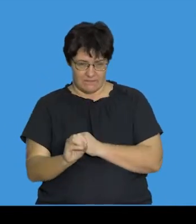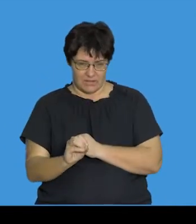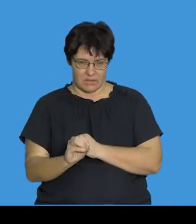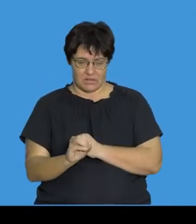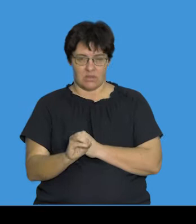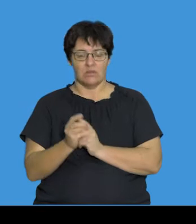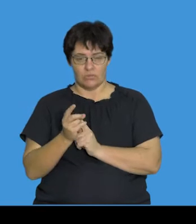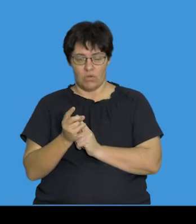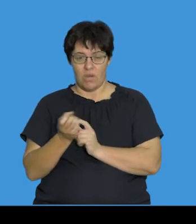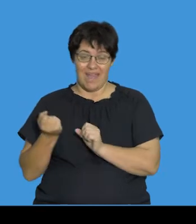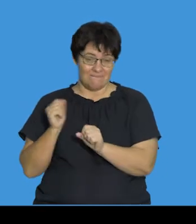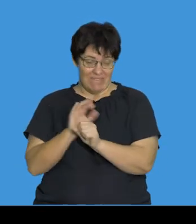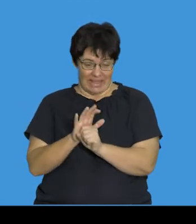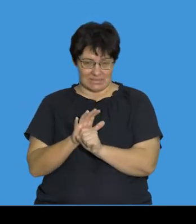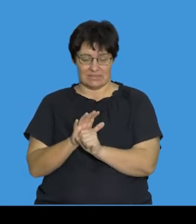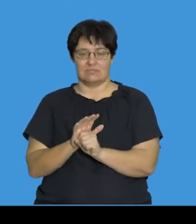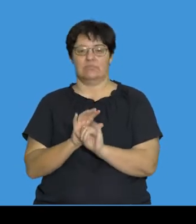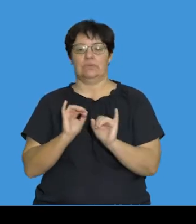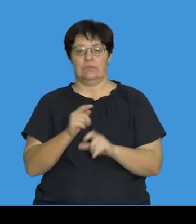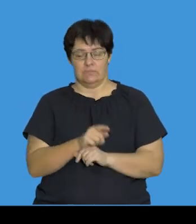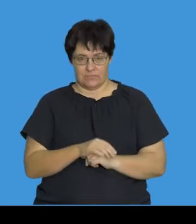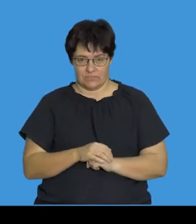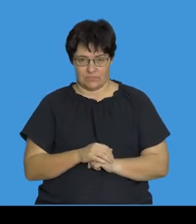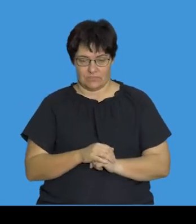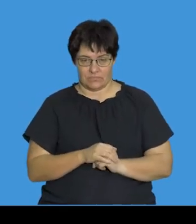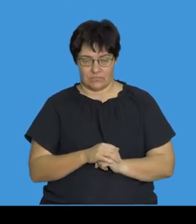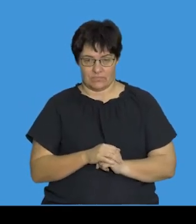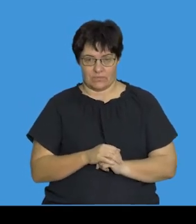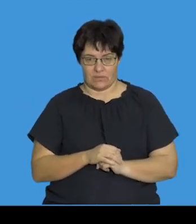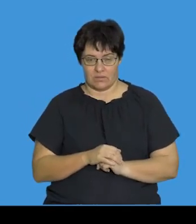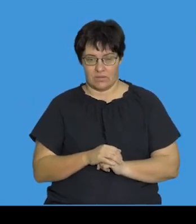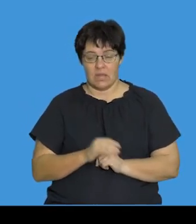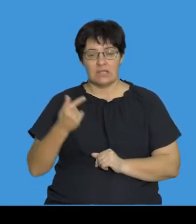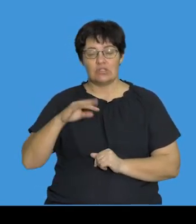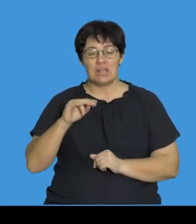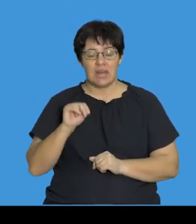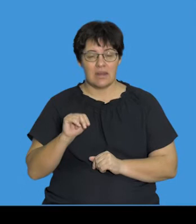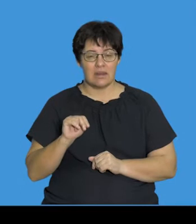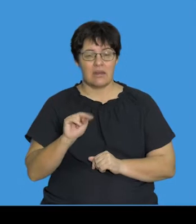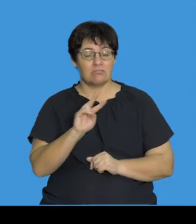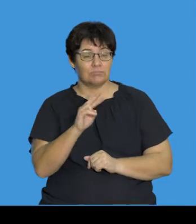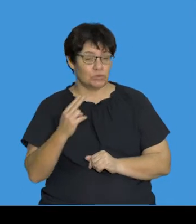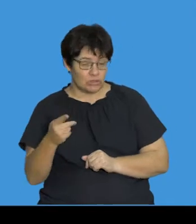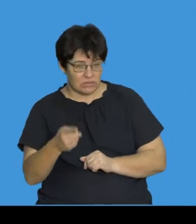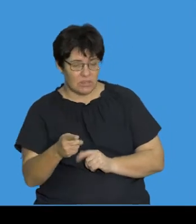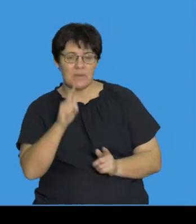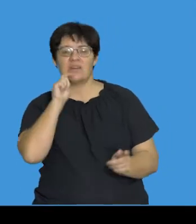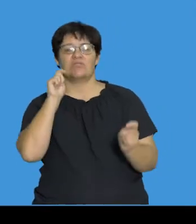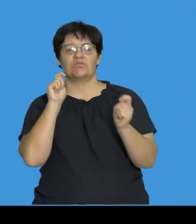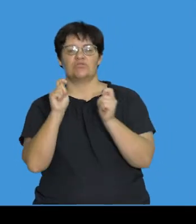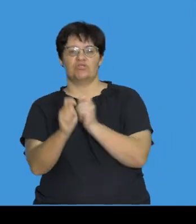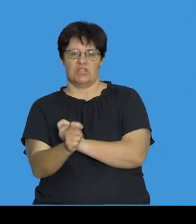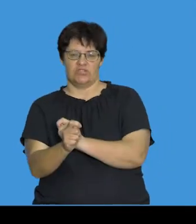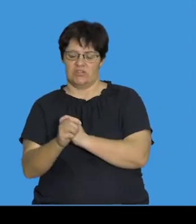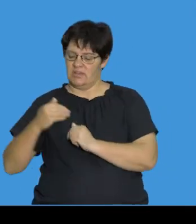that would be significantly more. What's important for us to recognize is that a gene mutation is a change